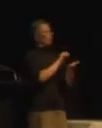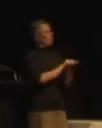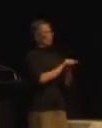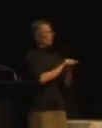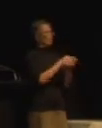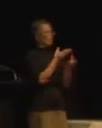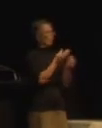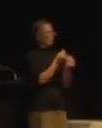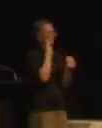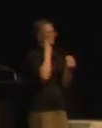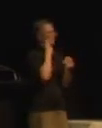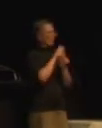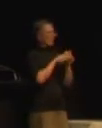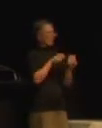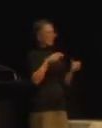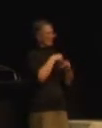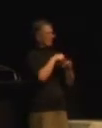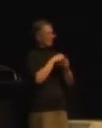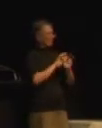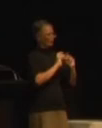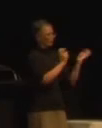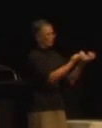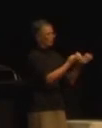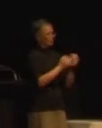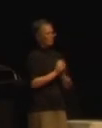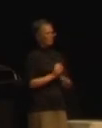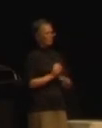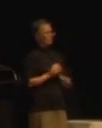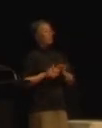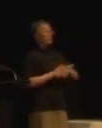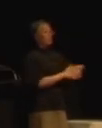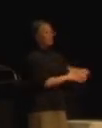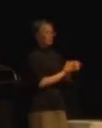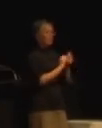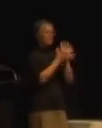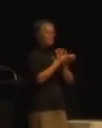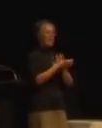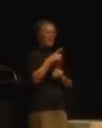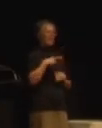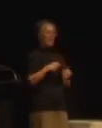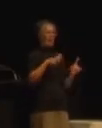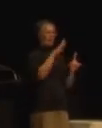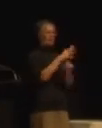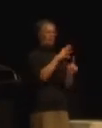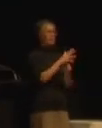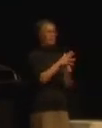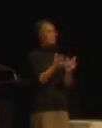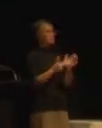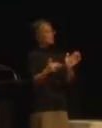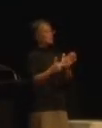So, why is New Zealand Sign Language important? It's an official language of New Zealand,